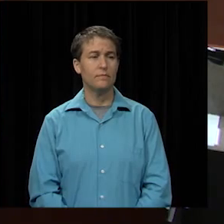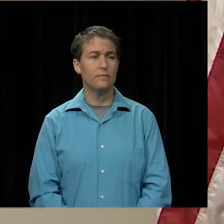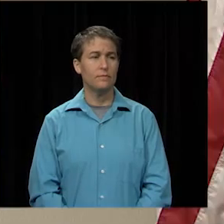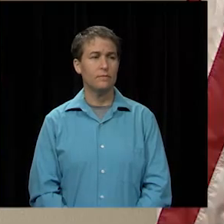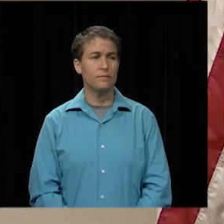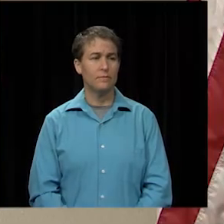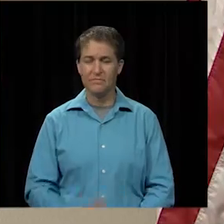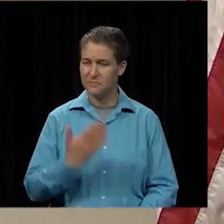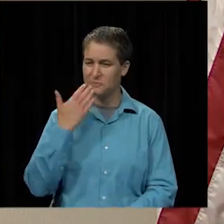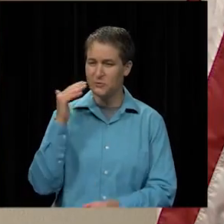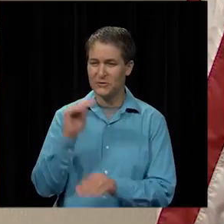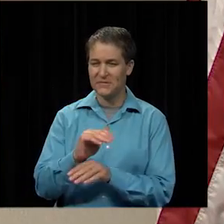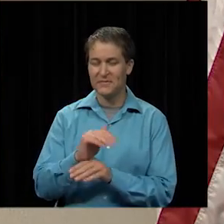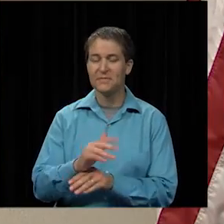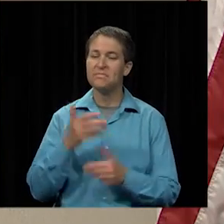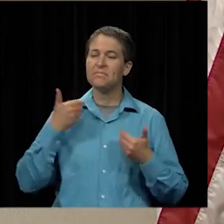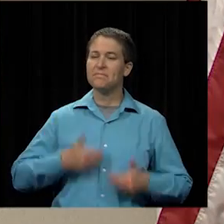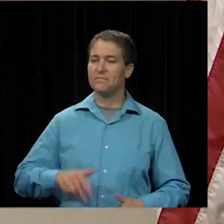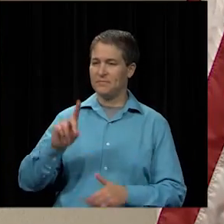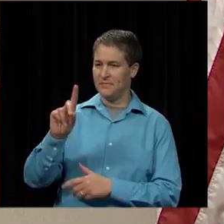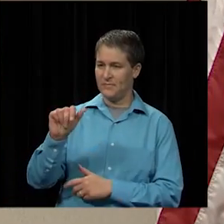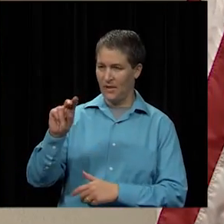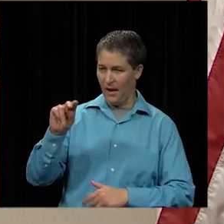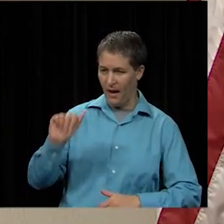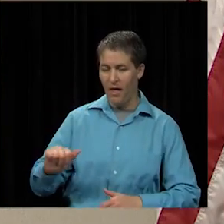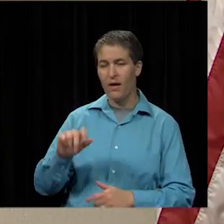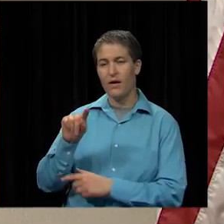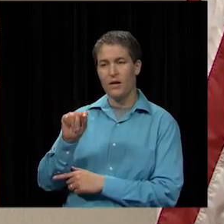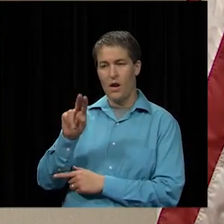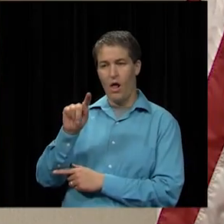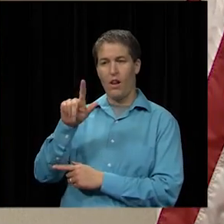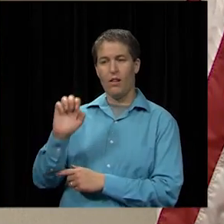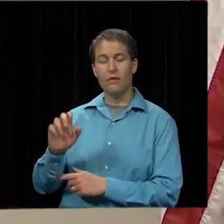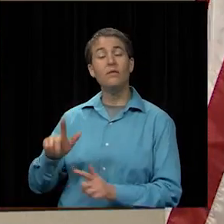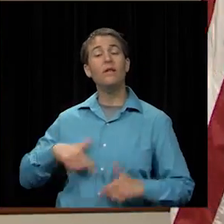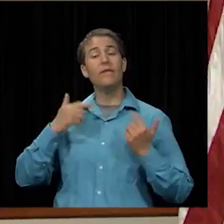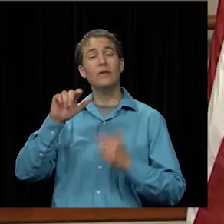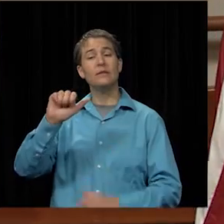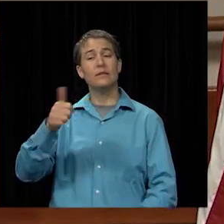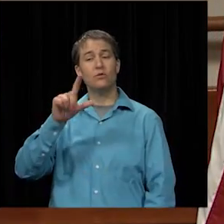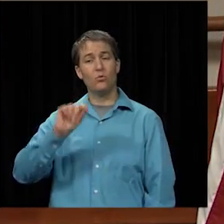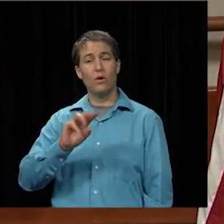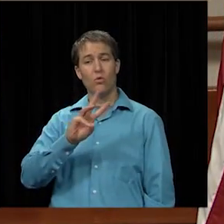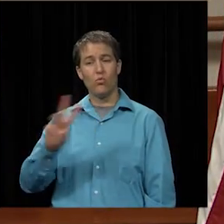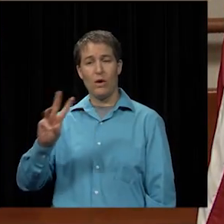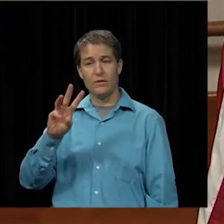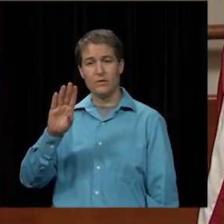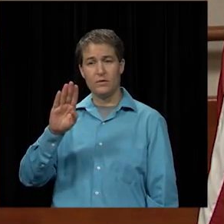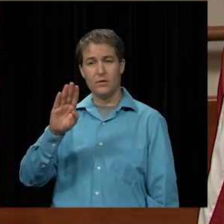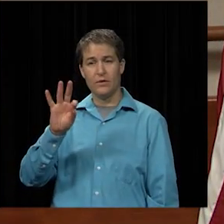Good evening. My name is Dana Tuttle, and I reside at 1020 West Fairwood Lane, Olathe, Kansas,